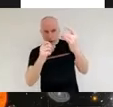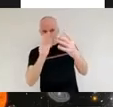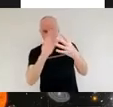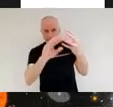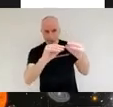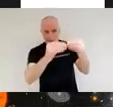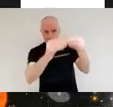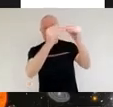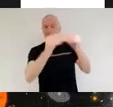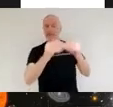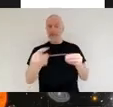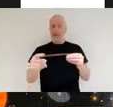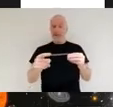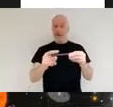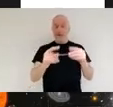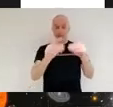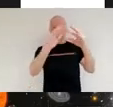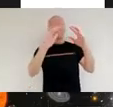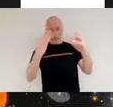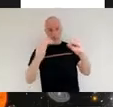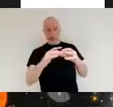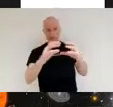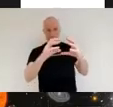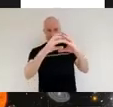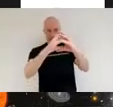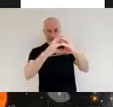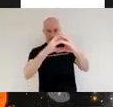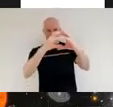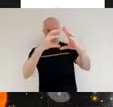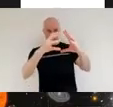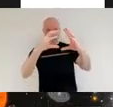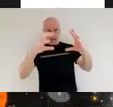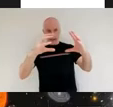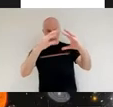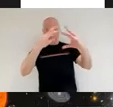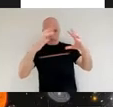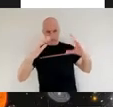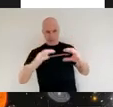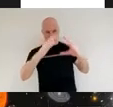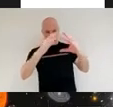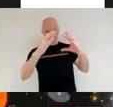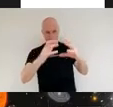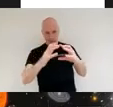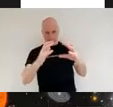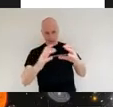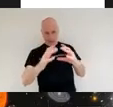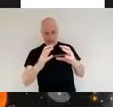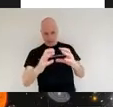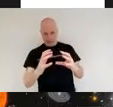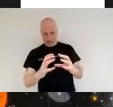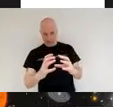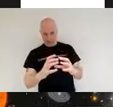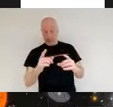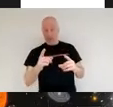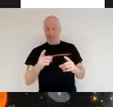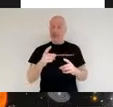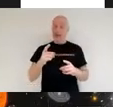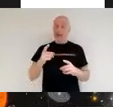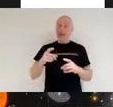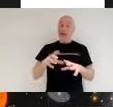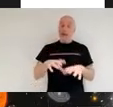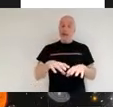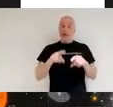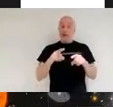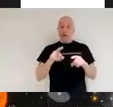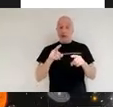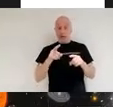structures around those young stars and to start to have a look at the formation of